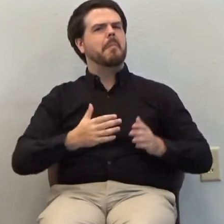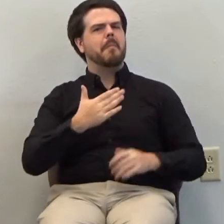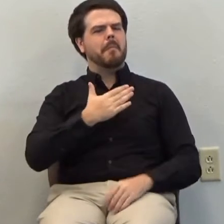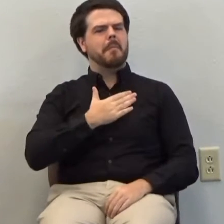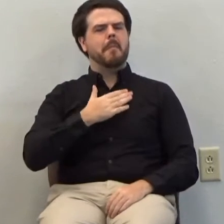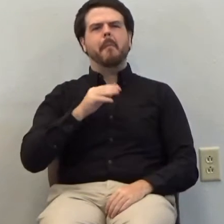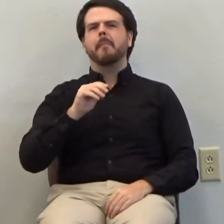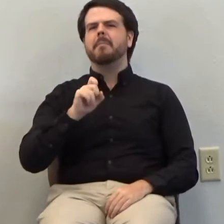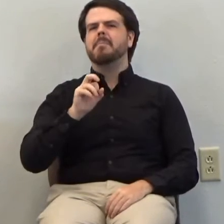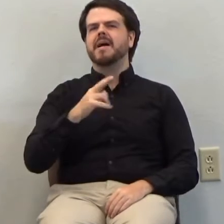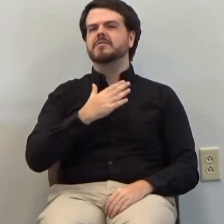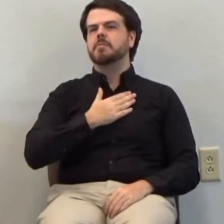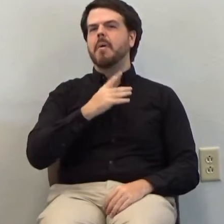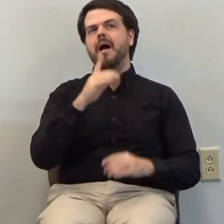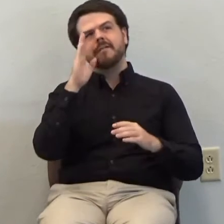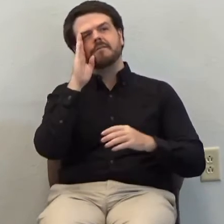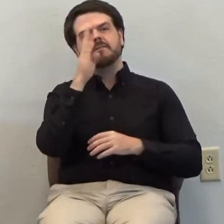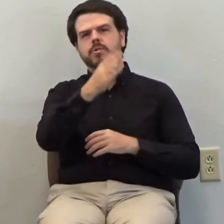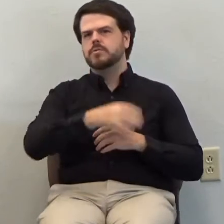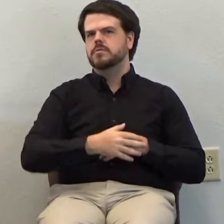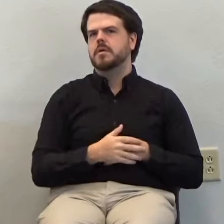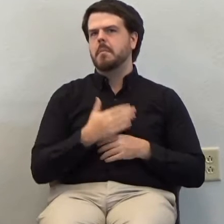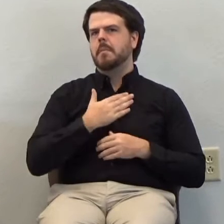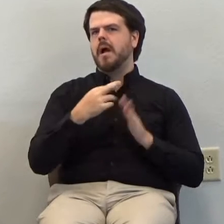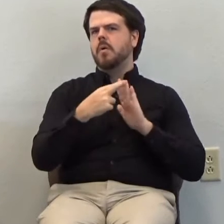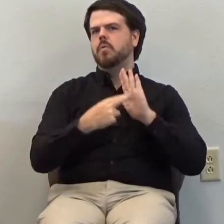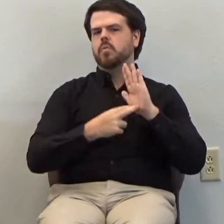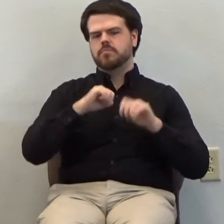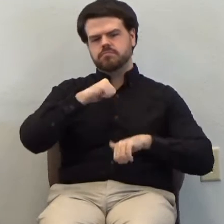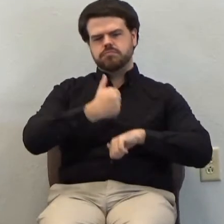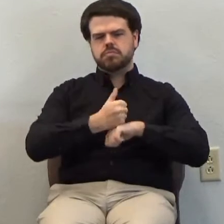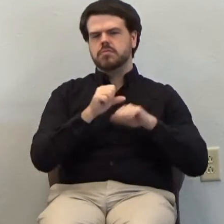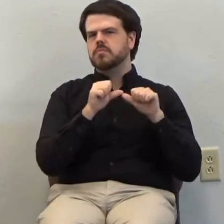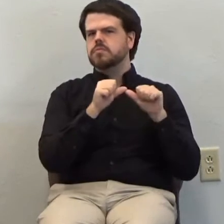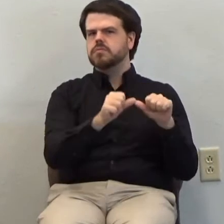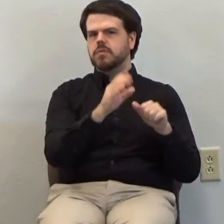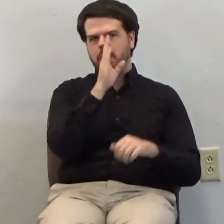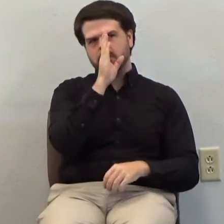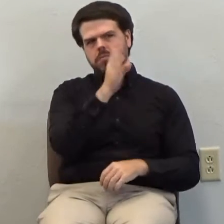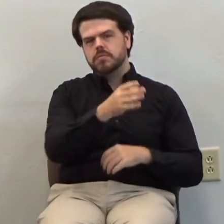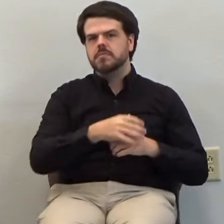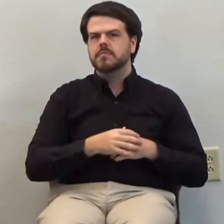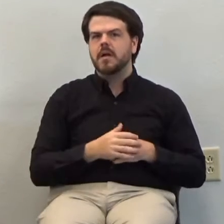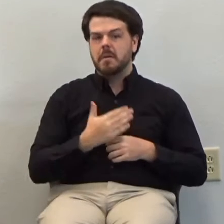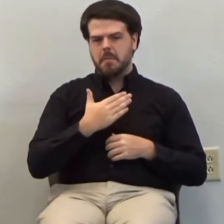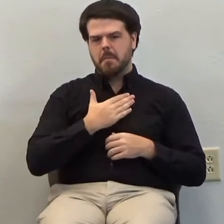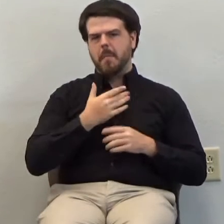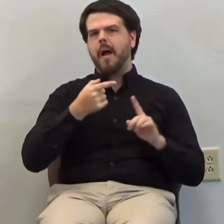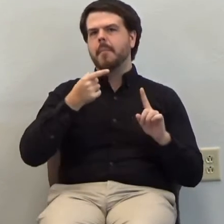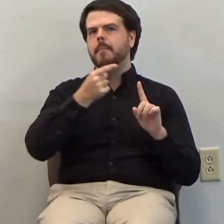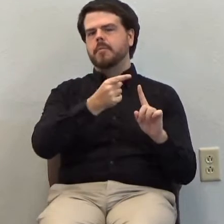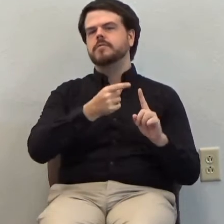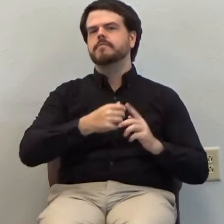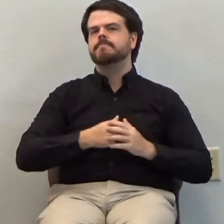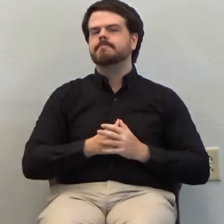I will live life by my rules, as I see fit for my own purposes.